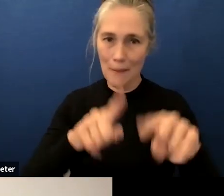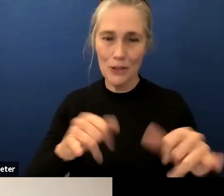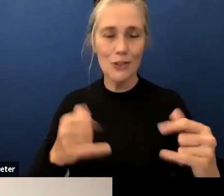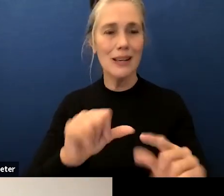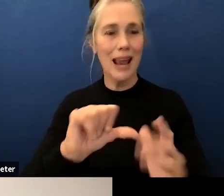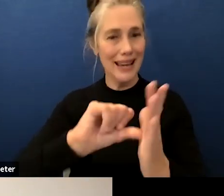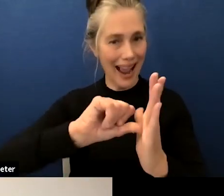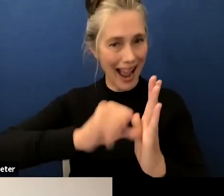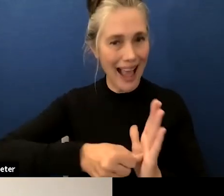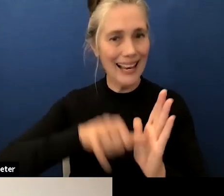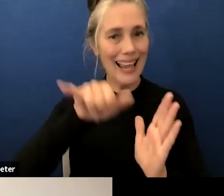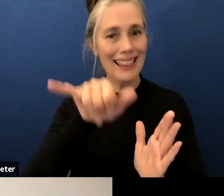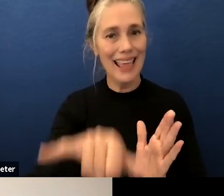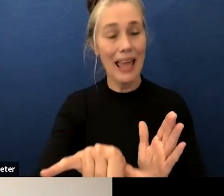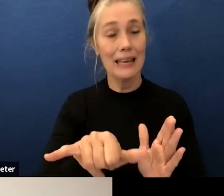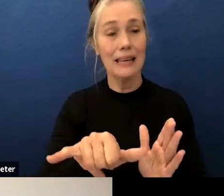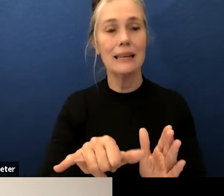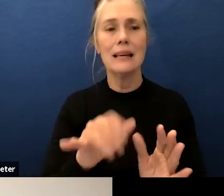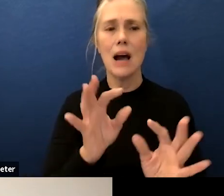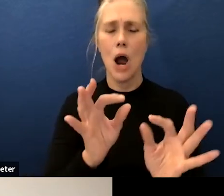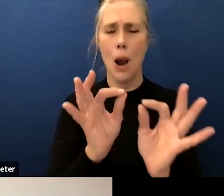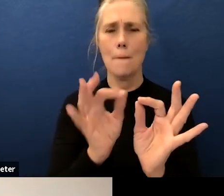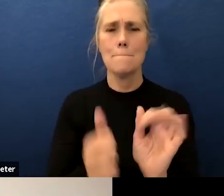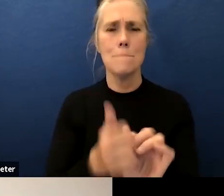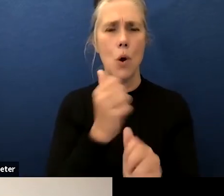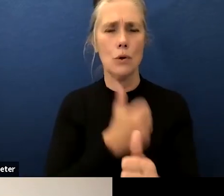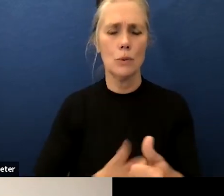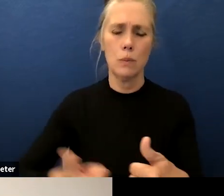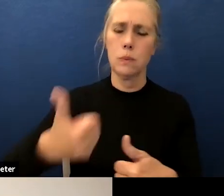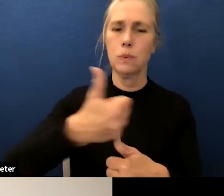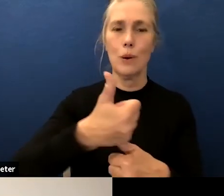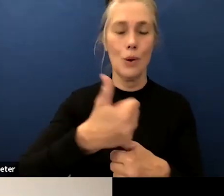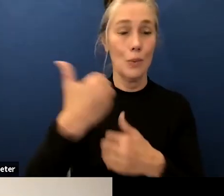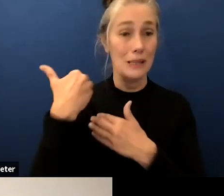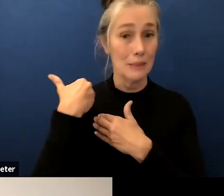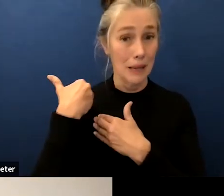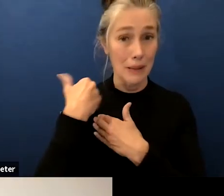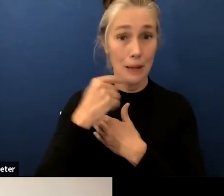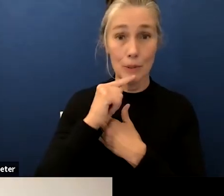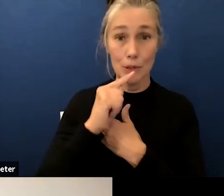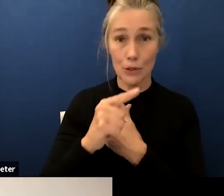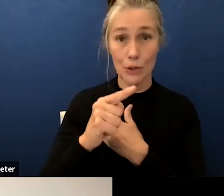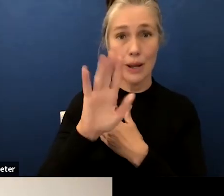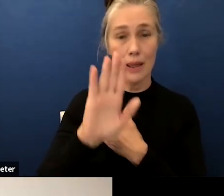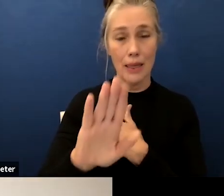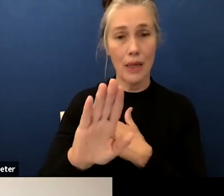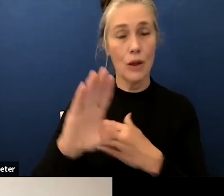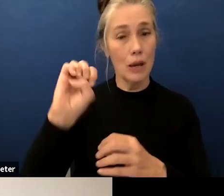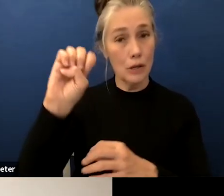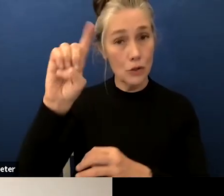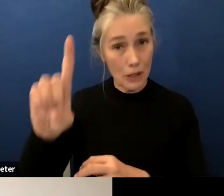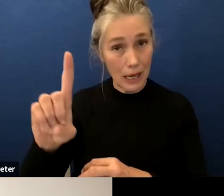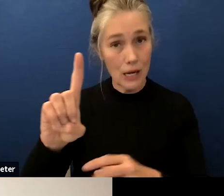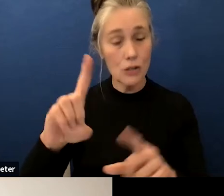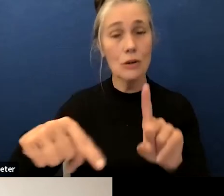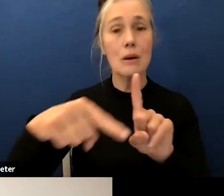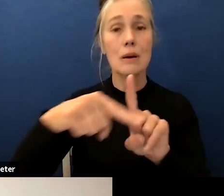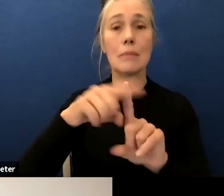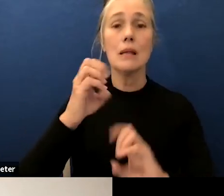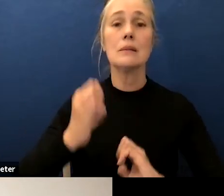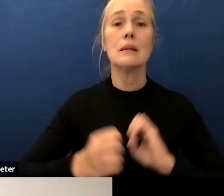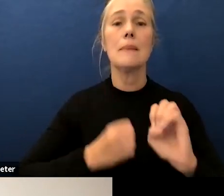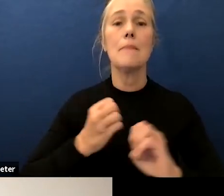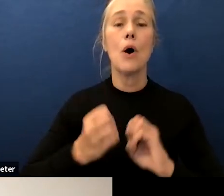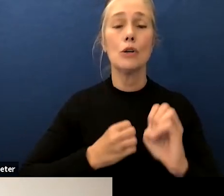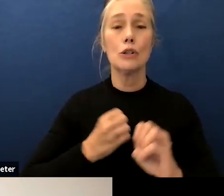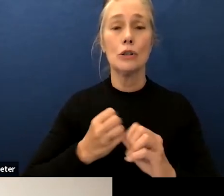our most essential responsibility ensuring their educational and emotional well-being tonight our educational